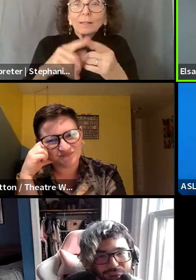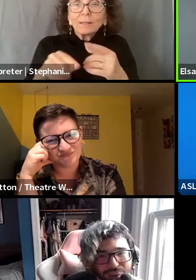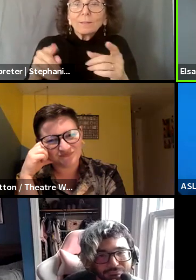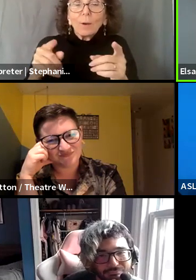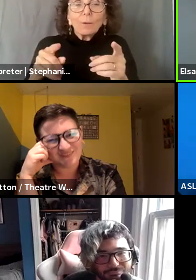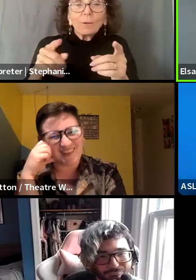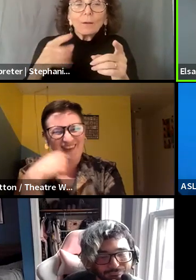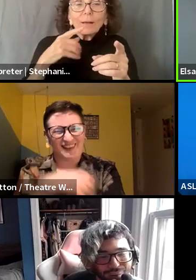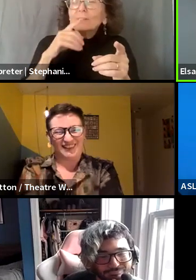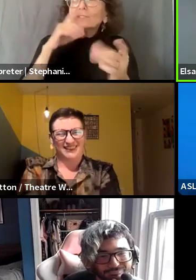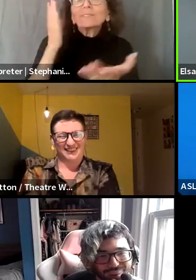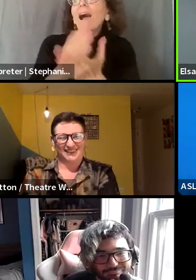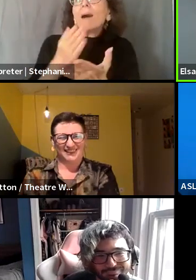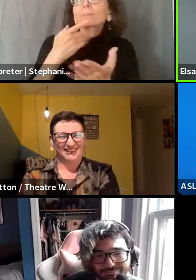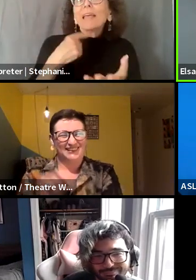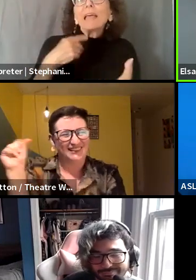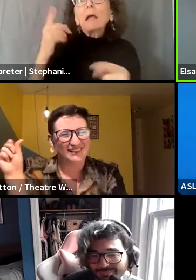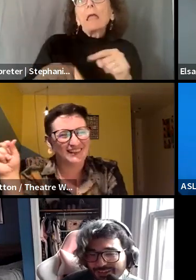that as an excuse.